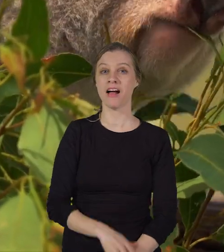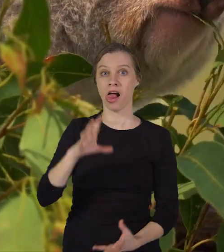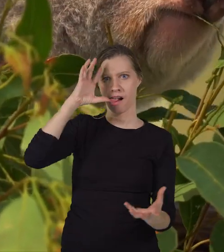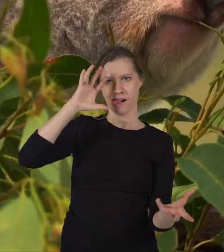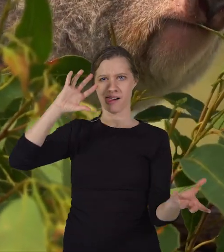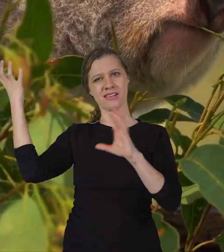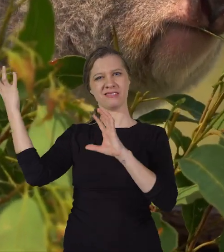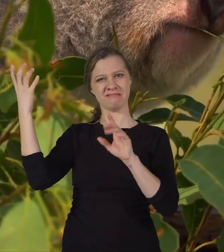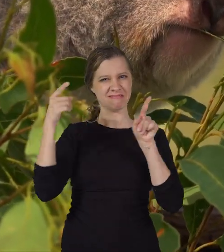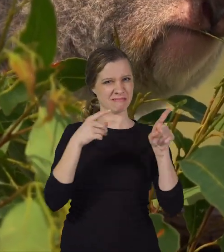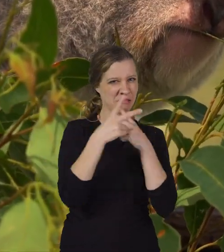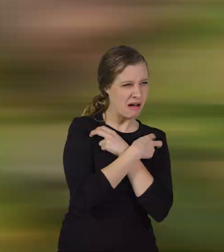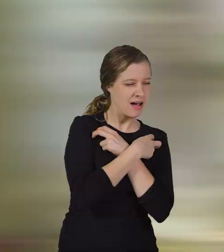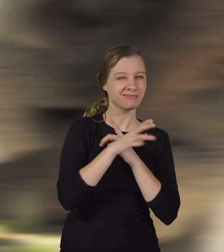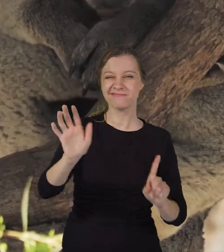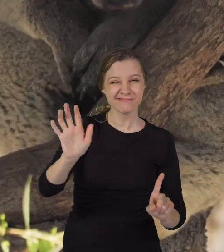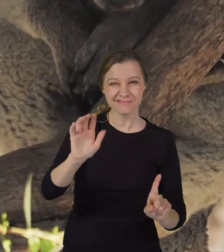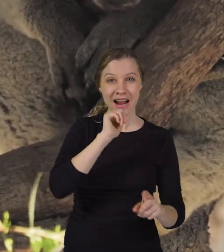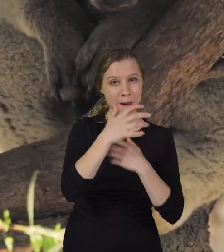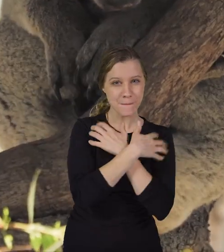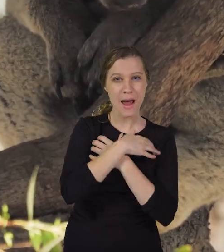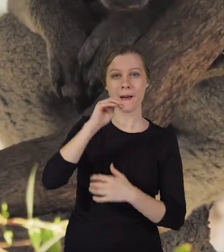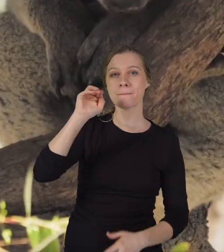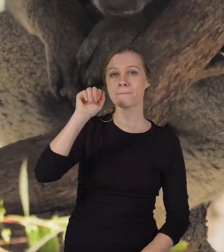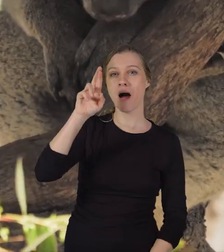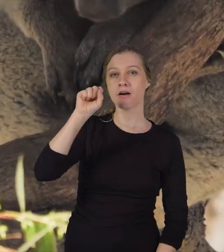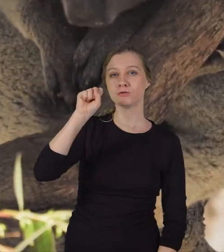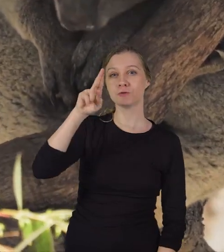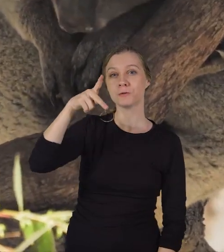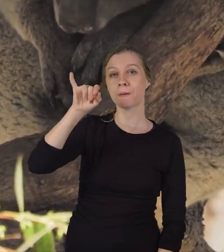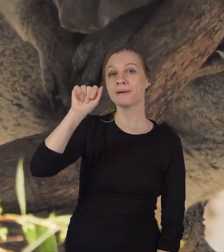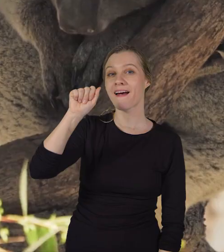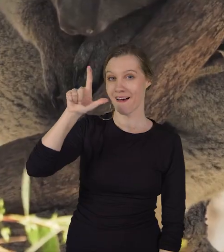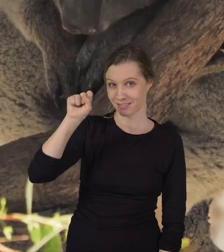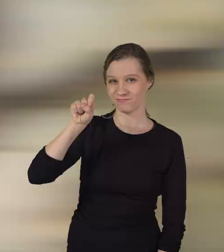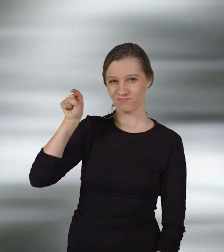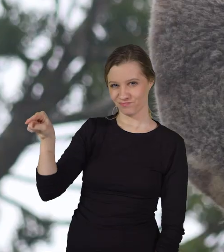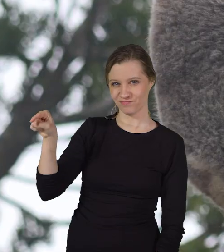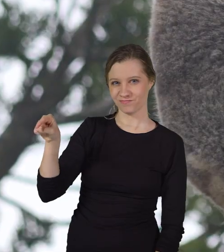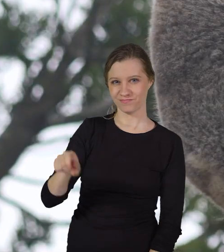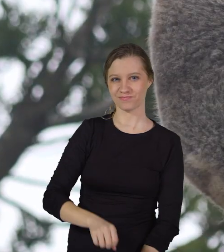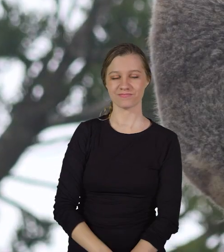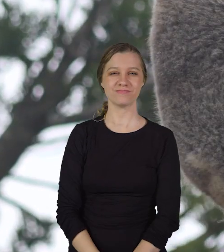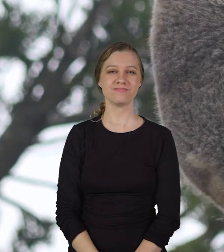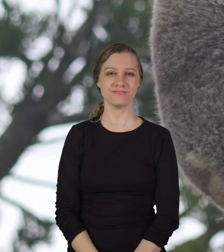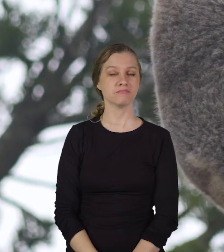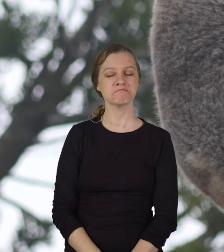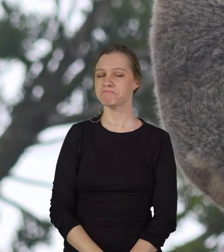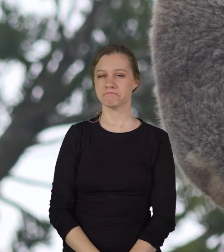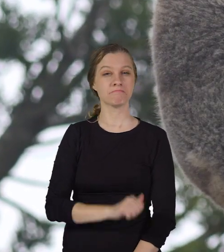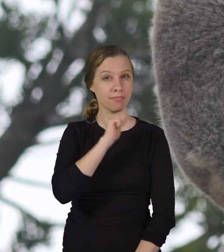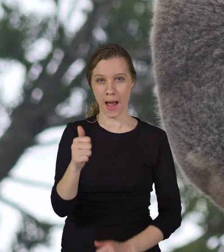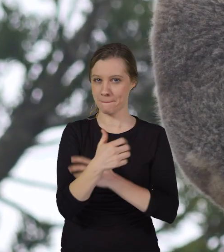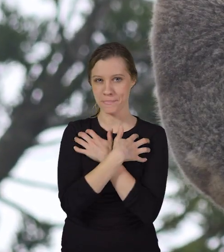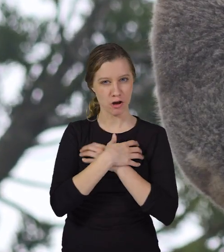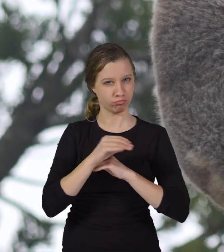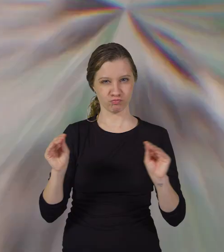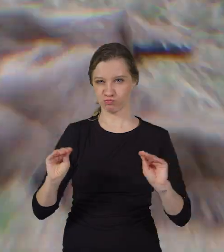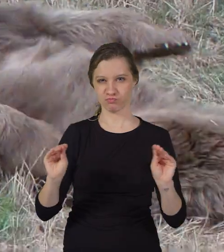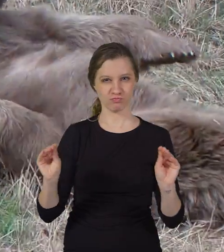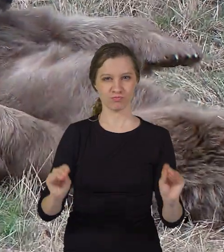confused. Remember, koala bears are actually marsupials and not bears at all.